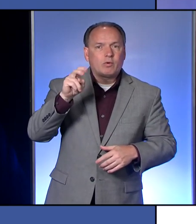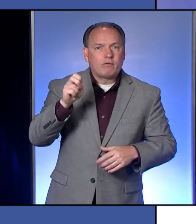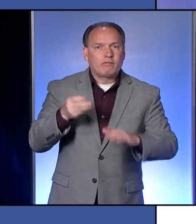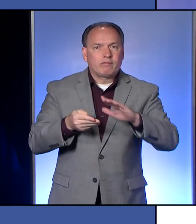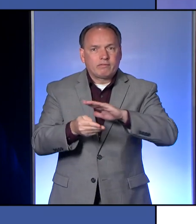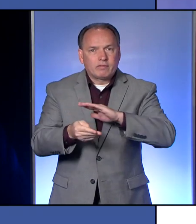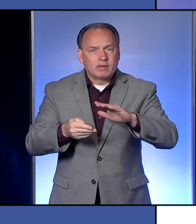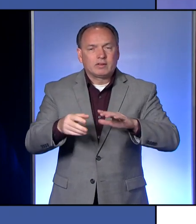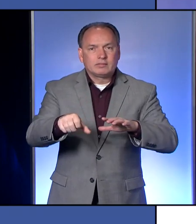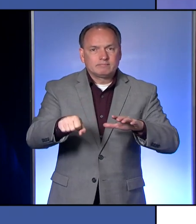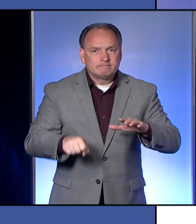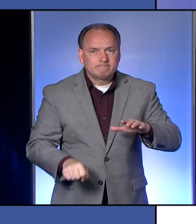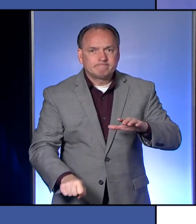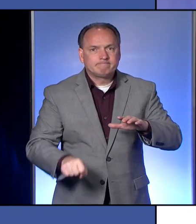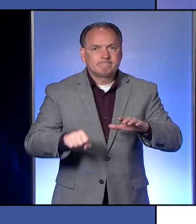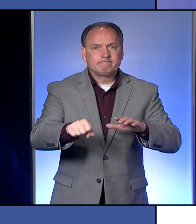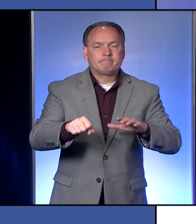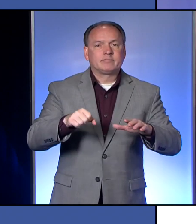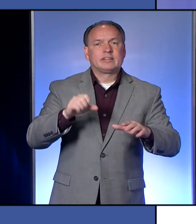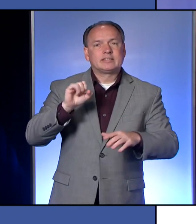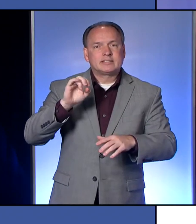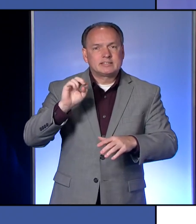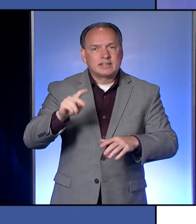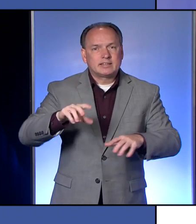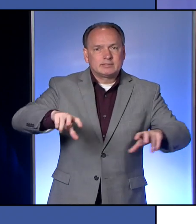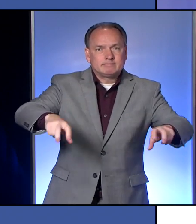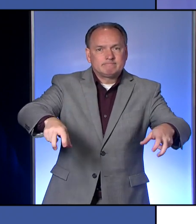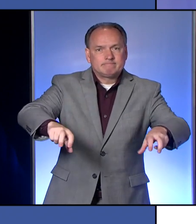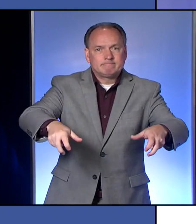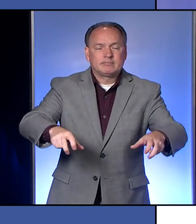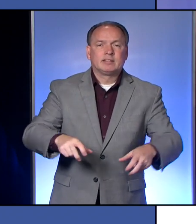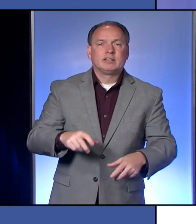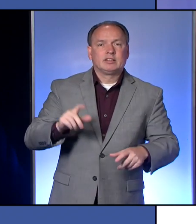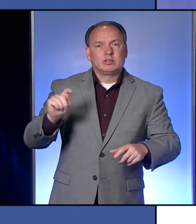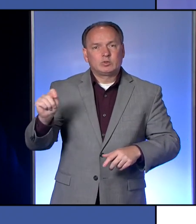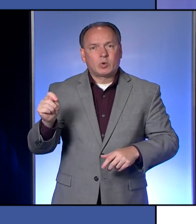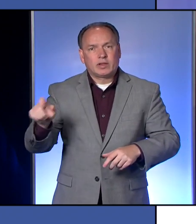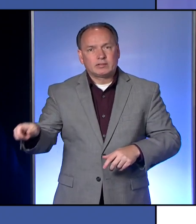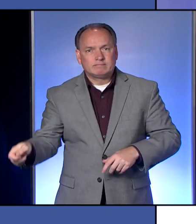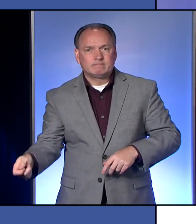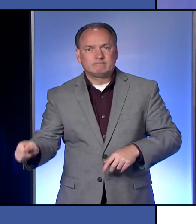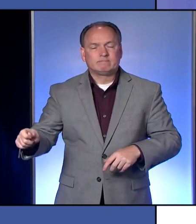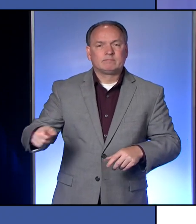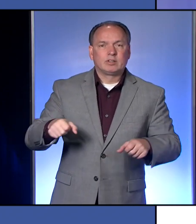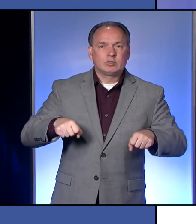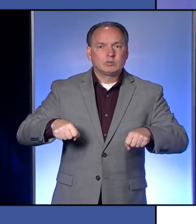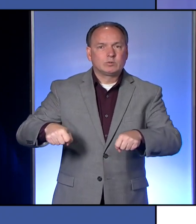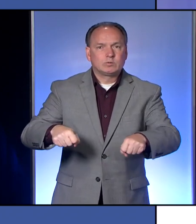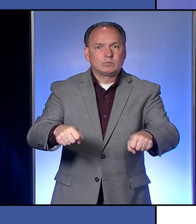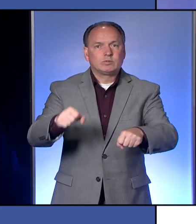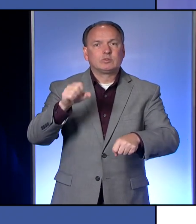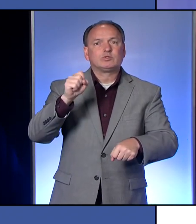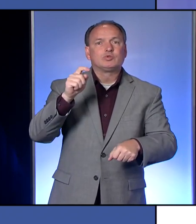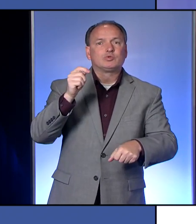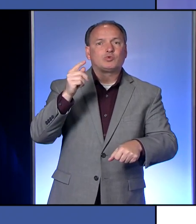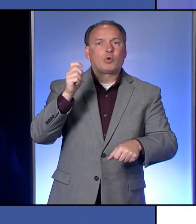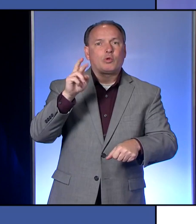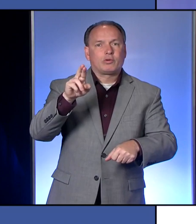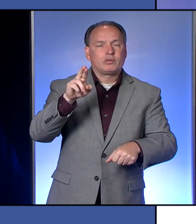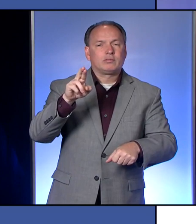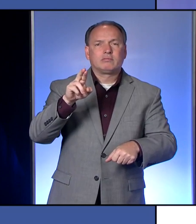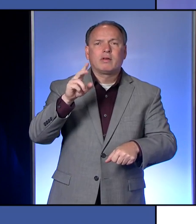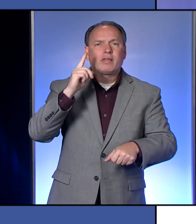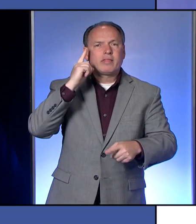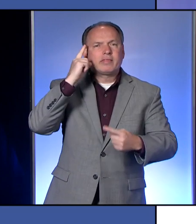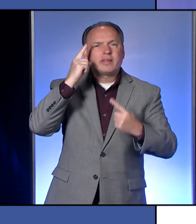remotes, sink faucets, toilet handles, kitchen counters, stroller handles. Think about the places that you